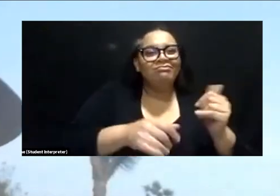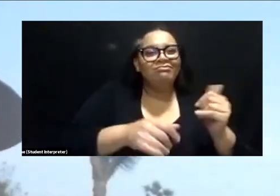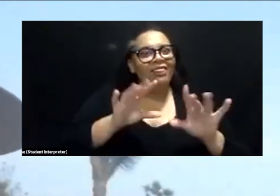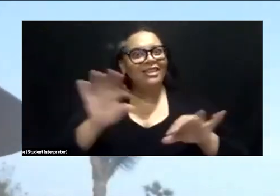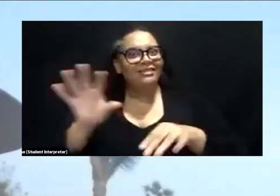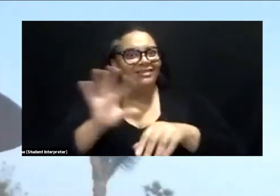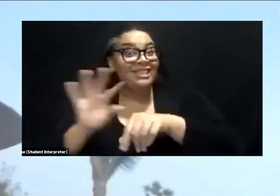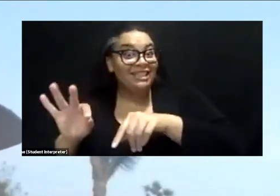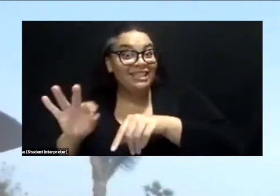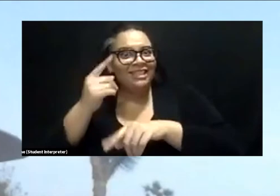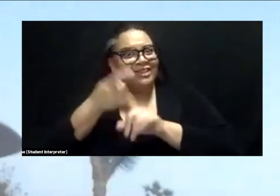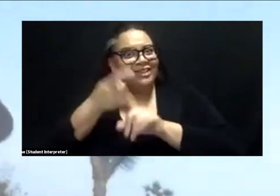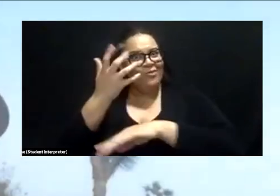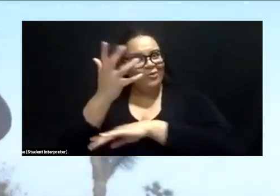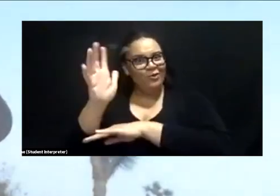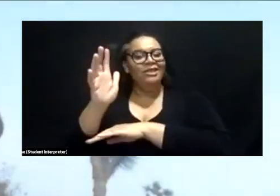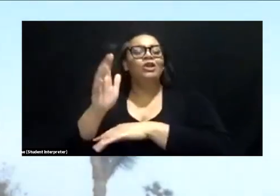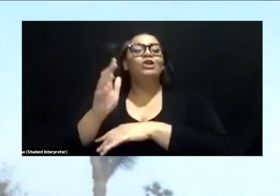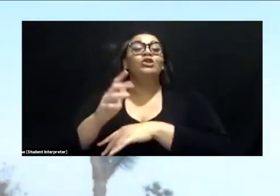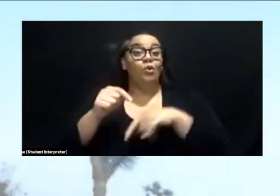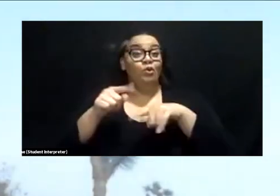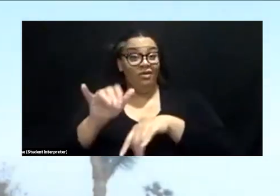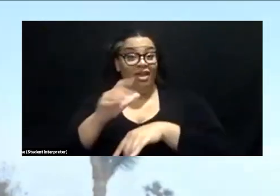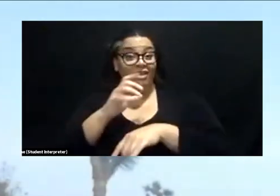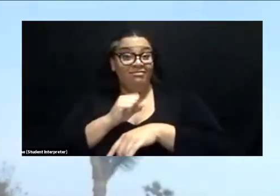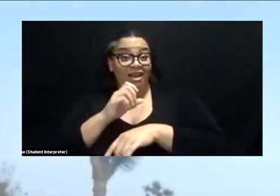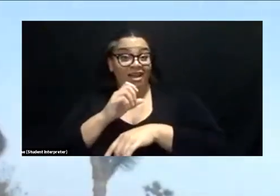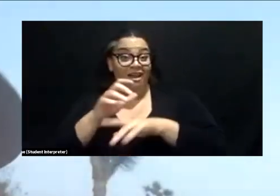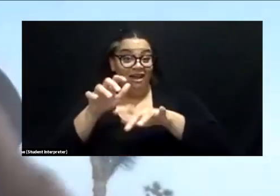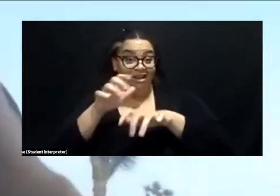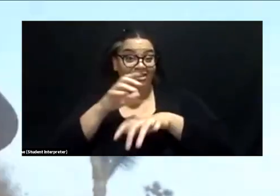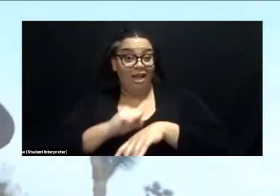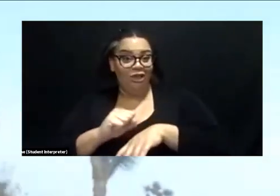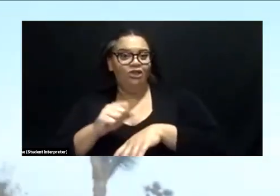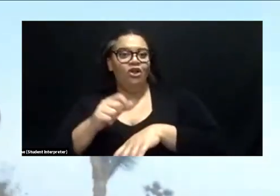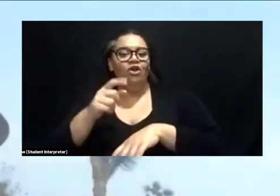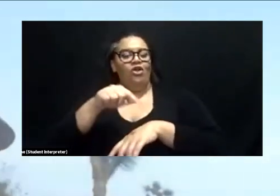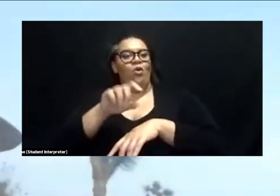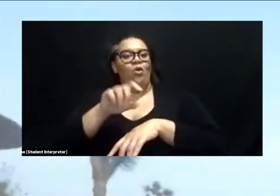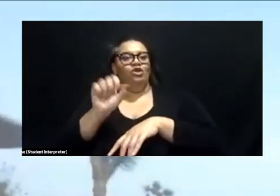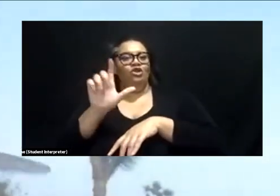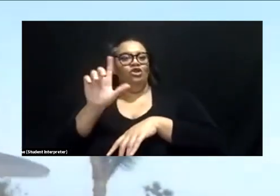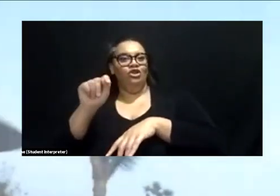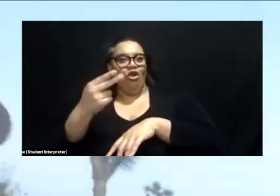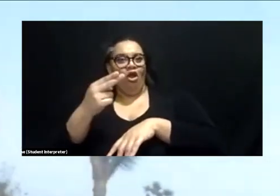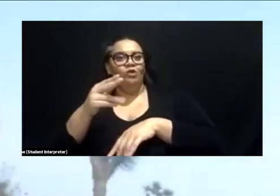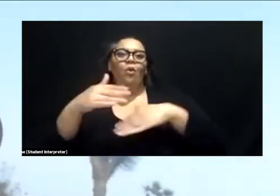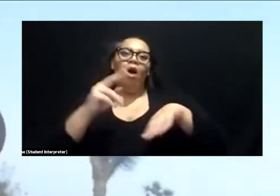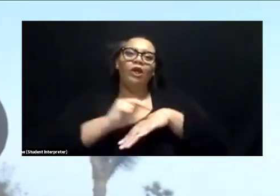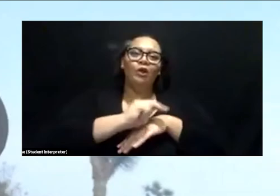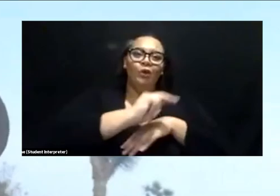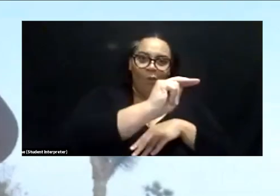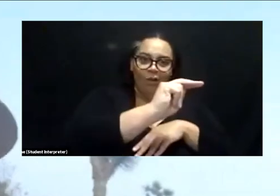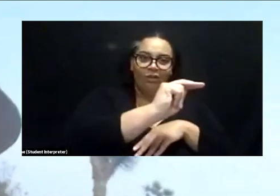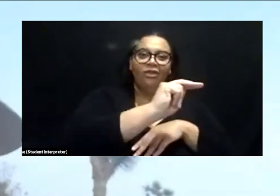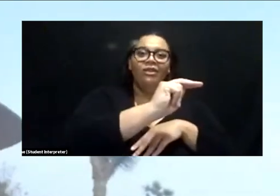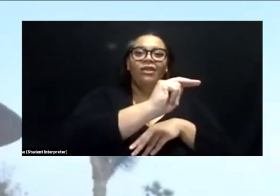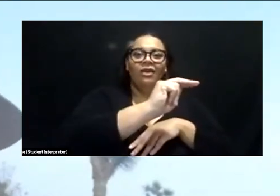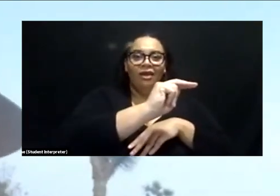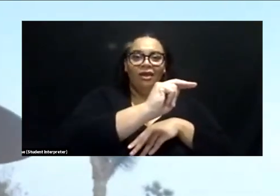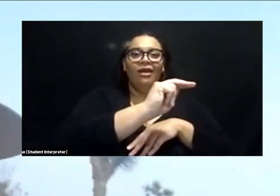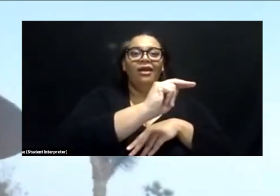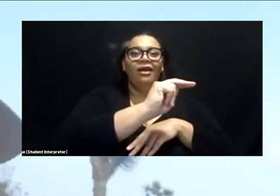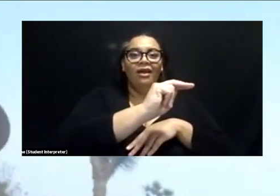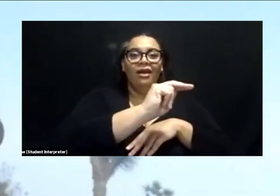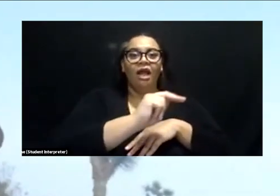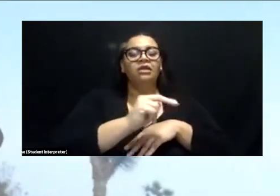the last ice age faded out, um, those sloths were walking North and they were, they're like